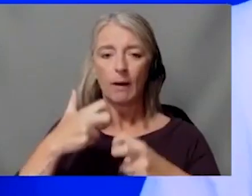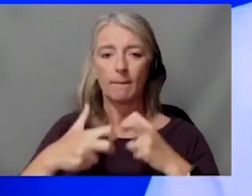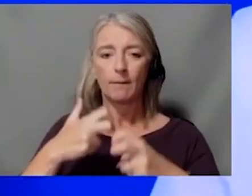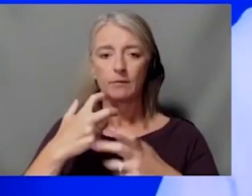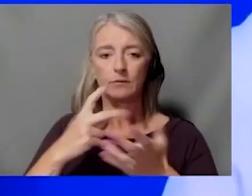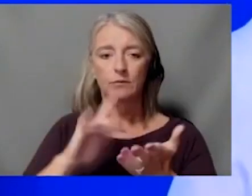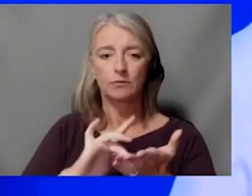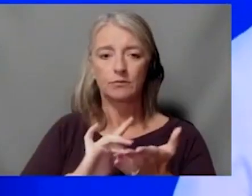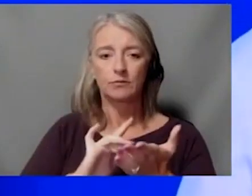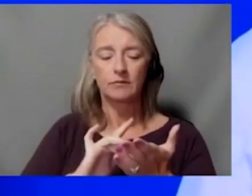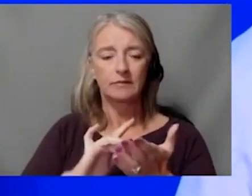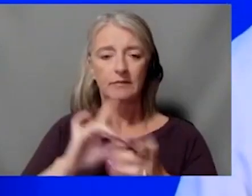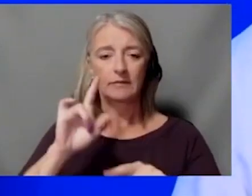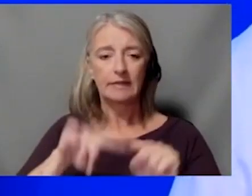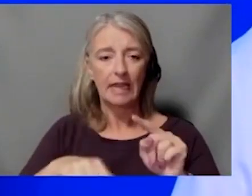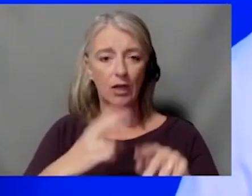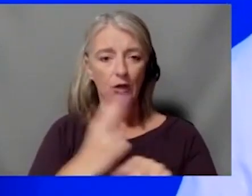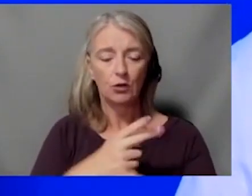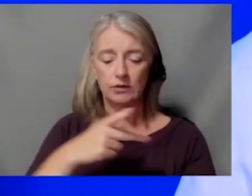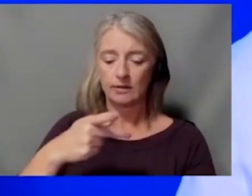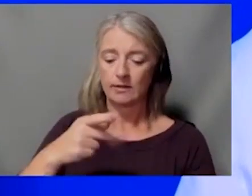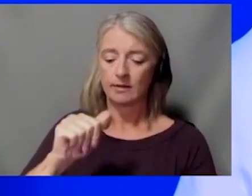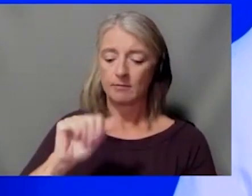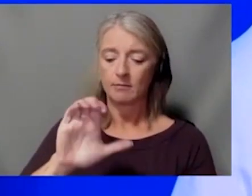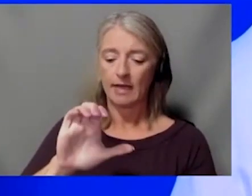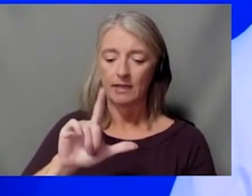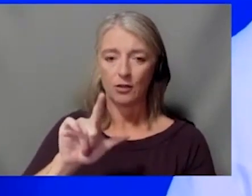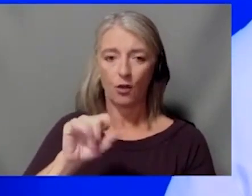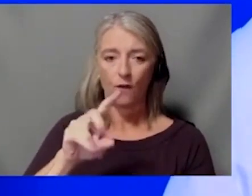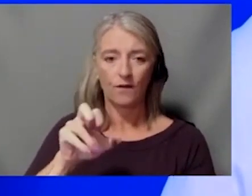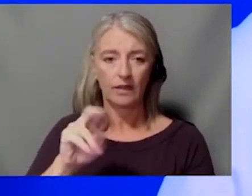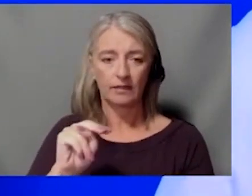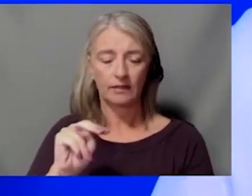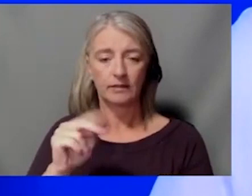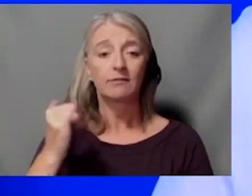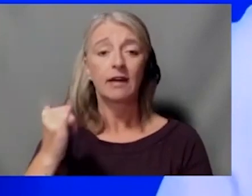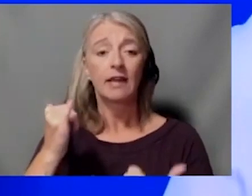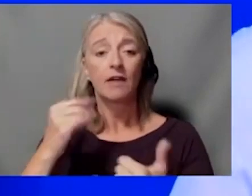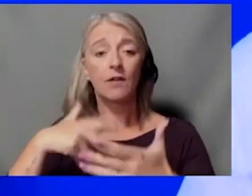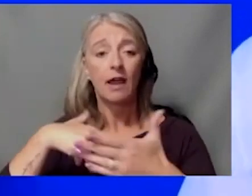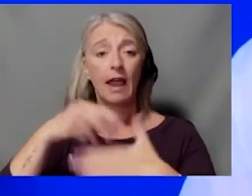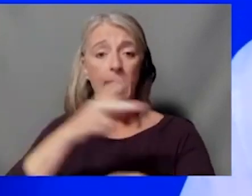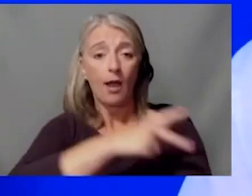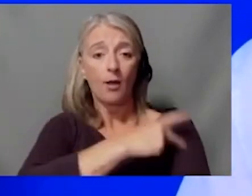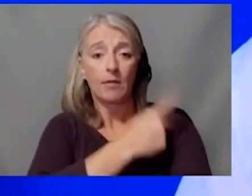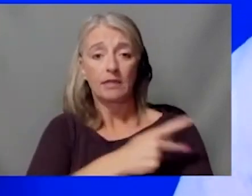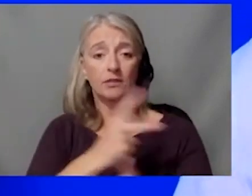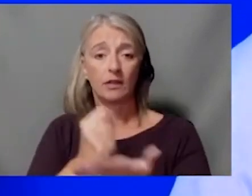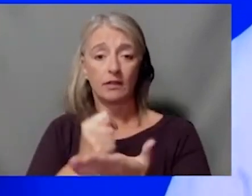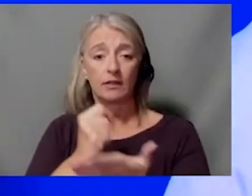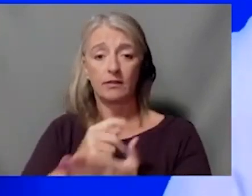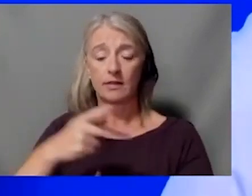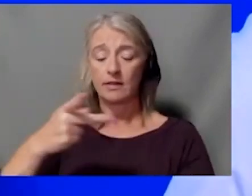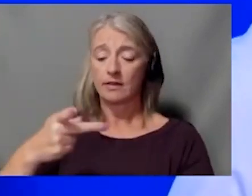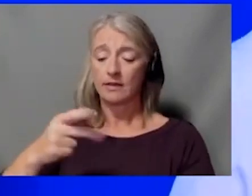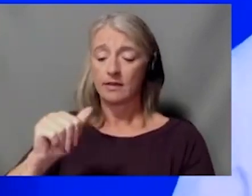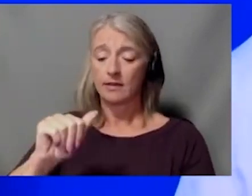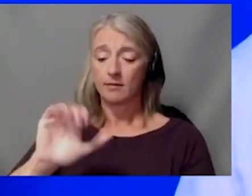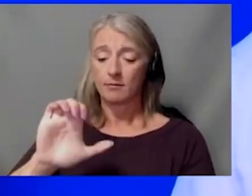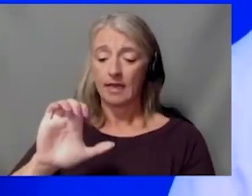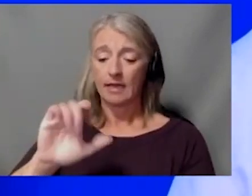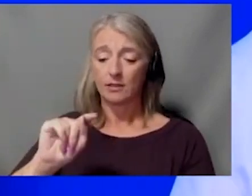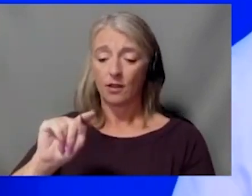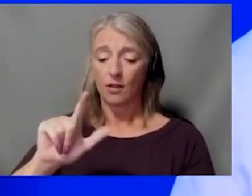so for right now for outpatient therapy, the preferred therapy is Paxlovid. As you said, the second line therapies would be the